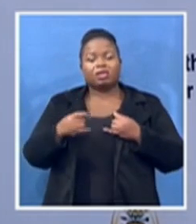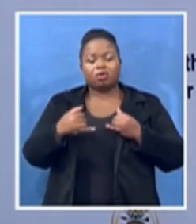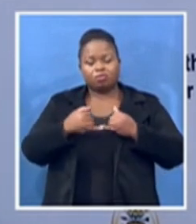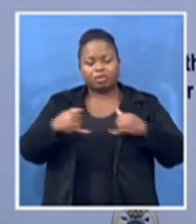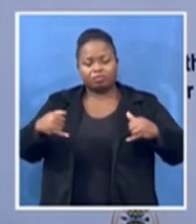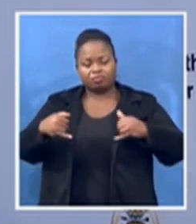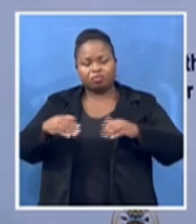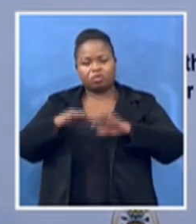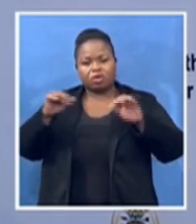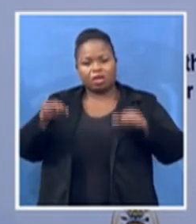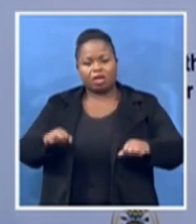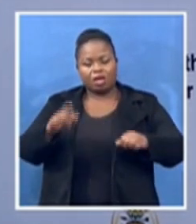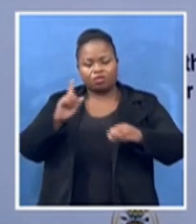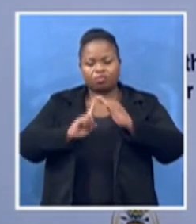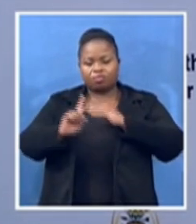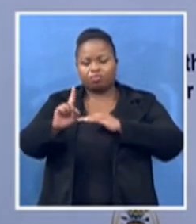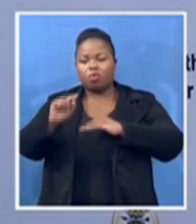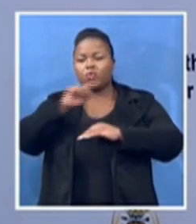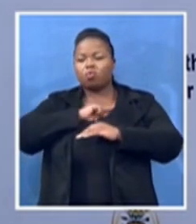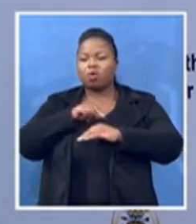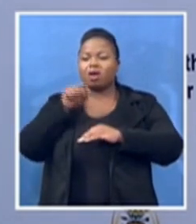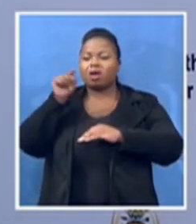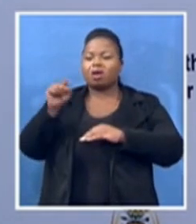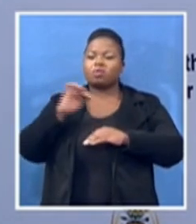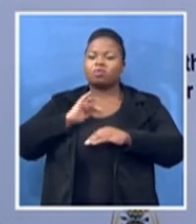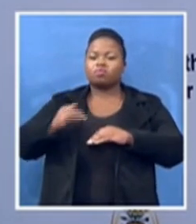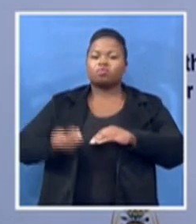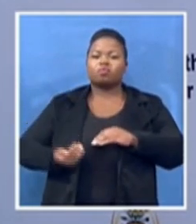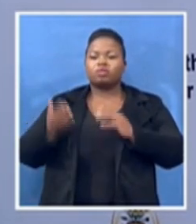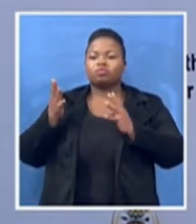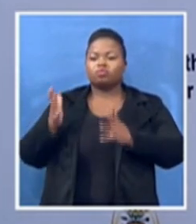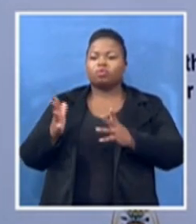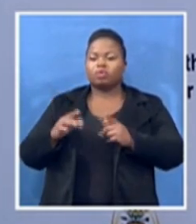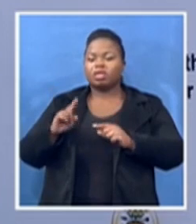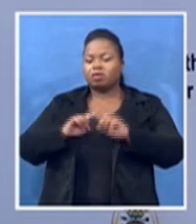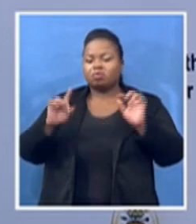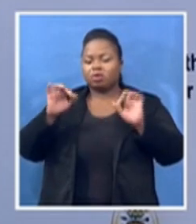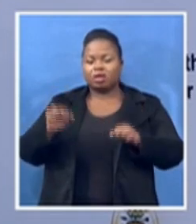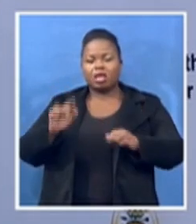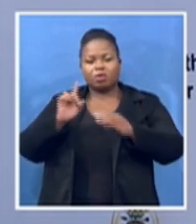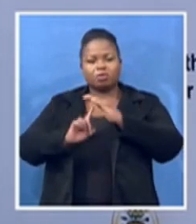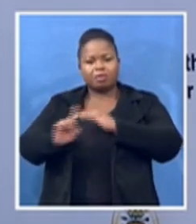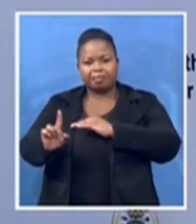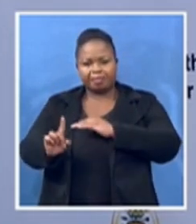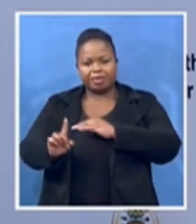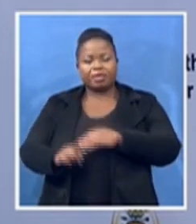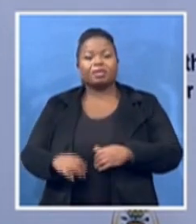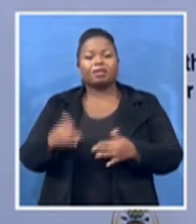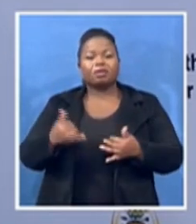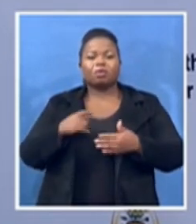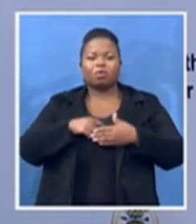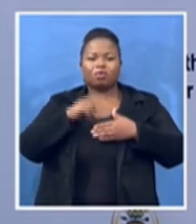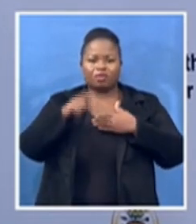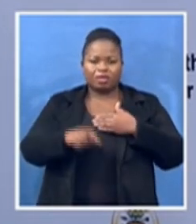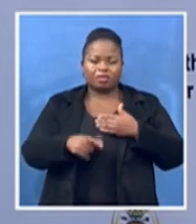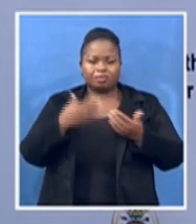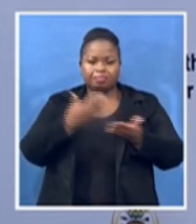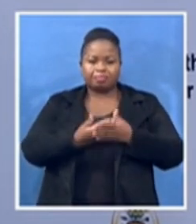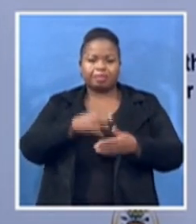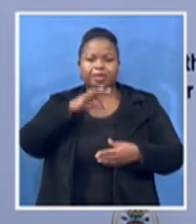sex. The convention would surely have benefited by the experience of one